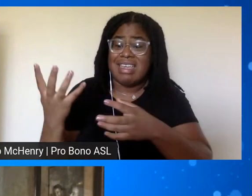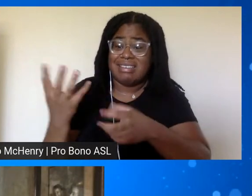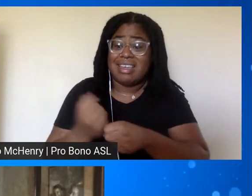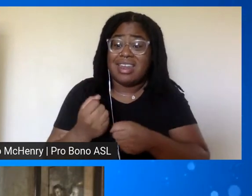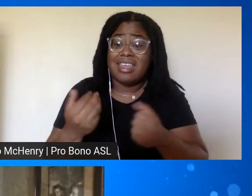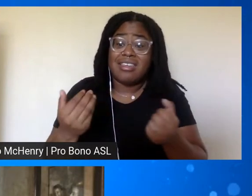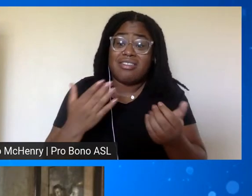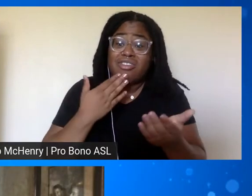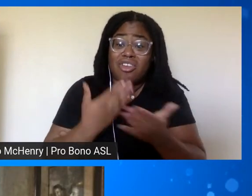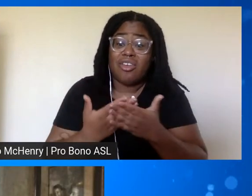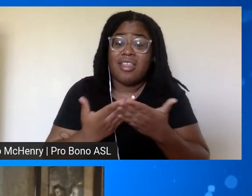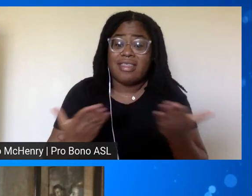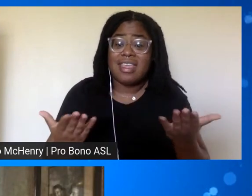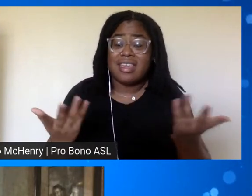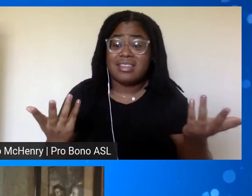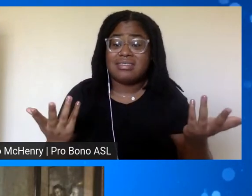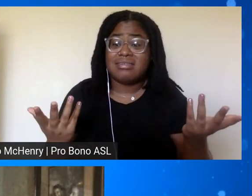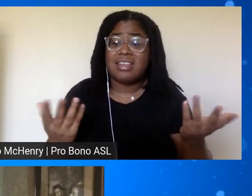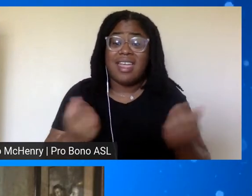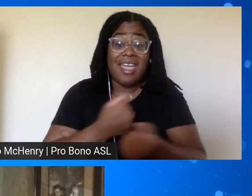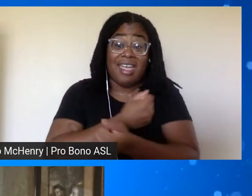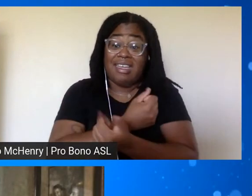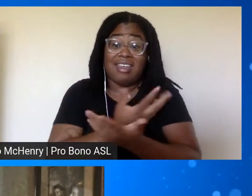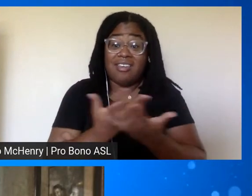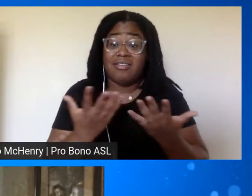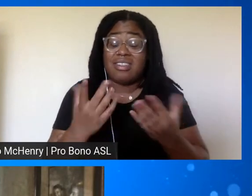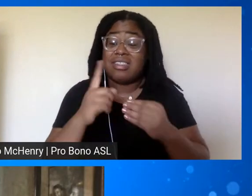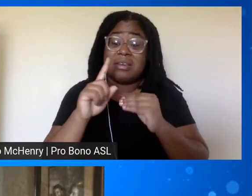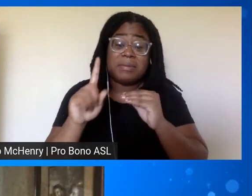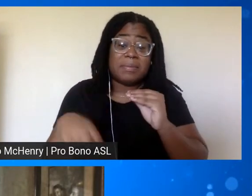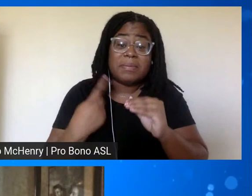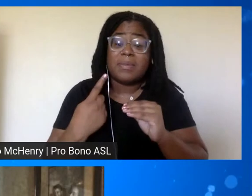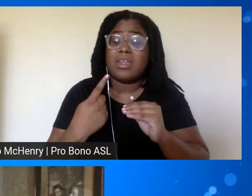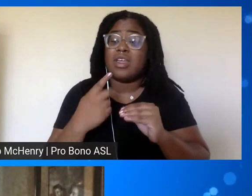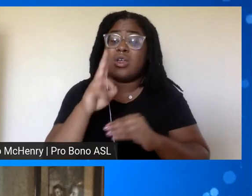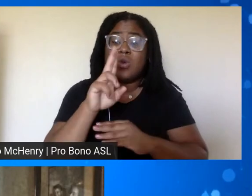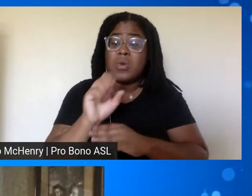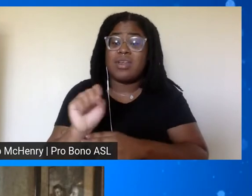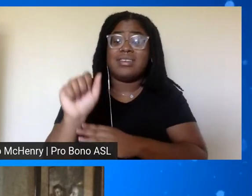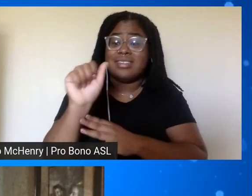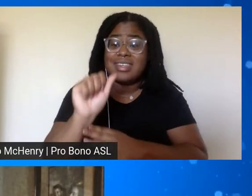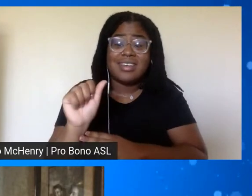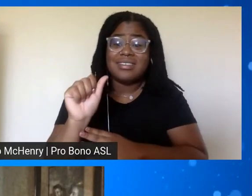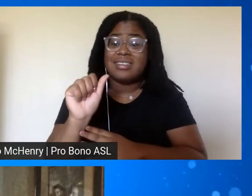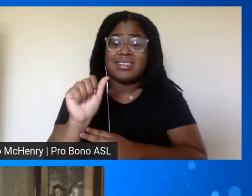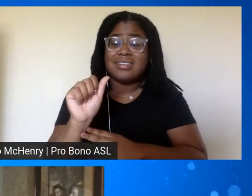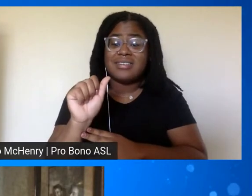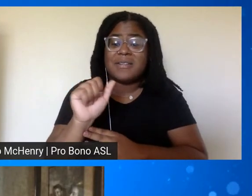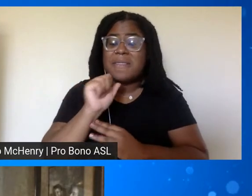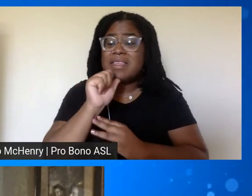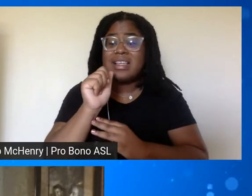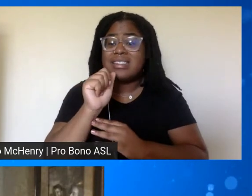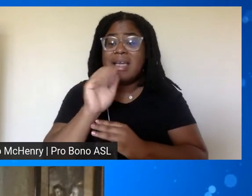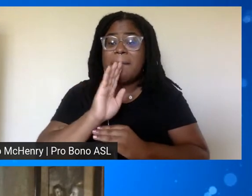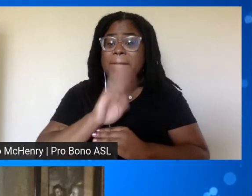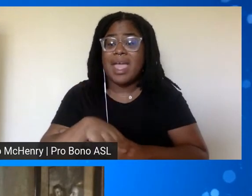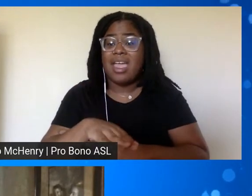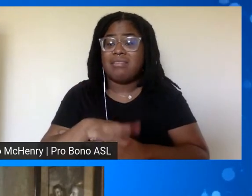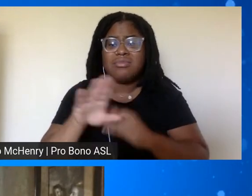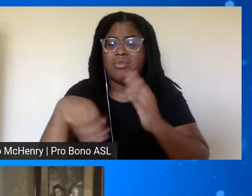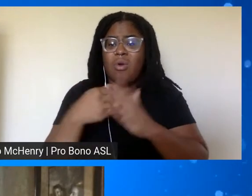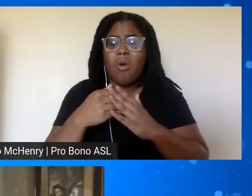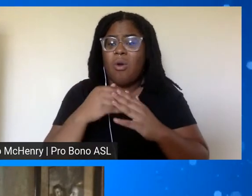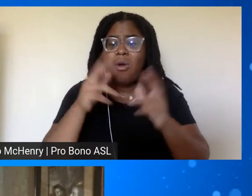everything i mean we have to say everything about the united states of america is not bad and evil